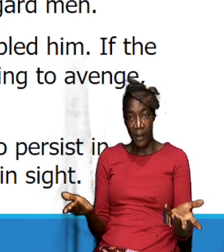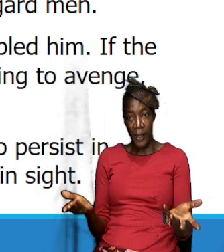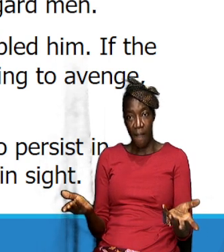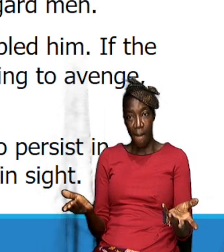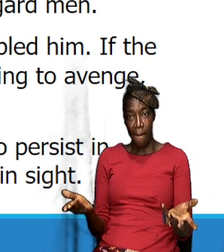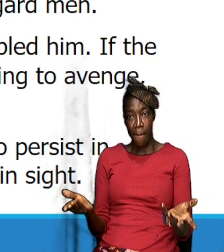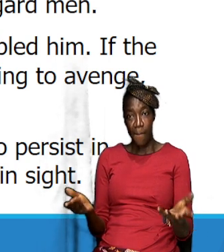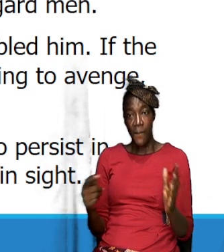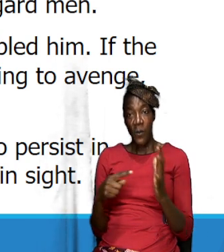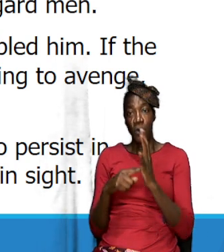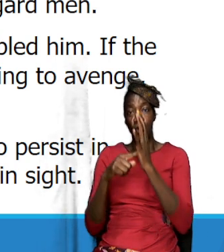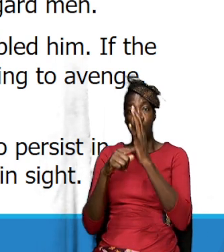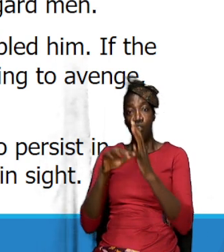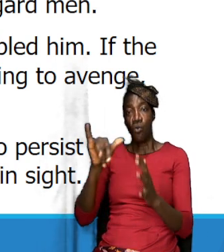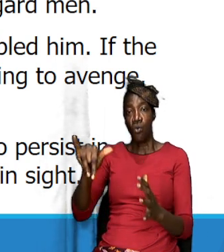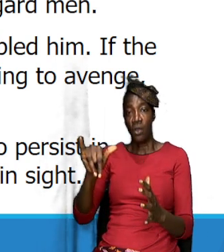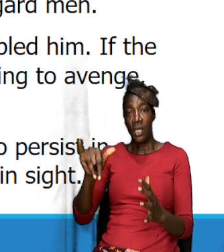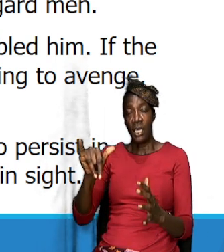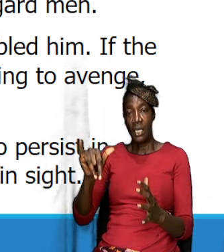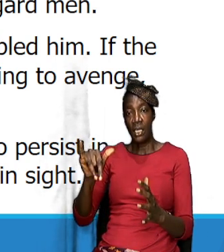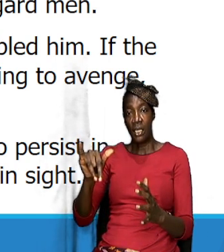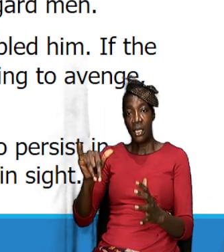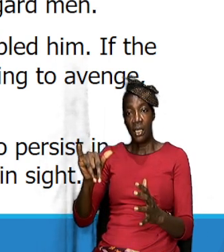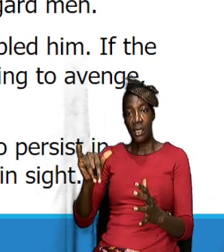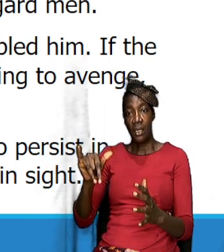to show that you know